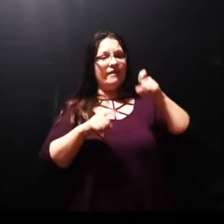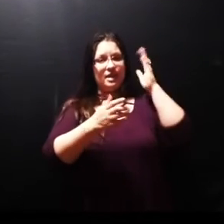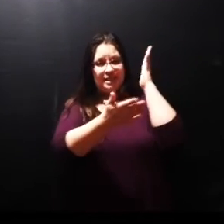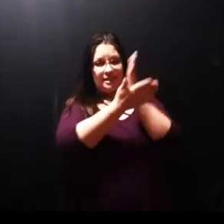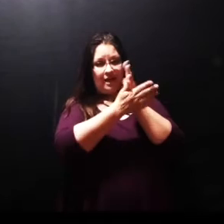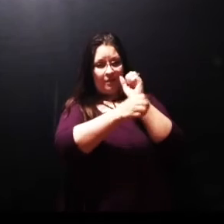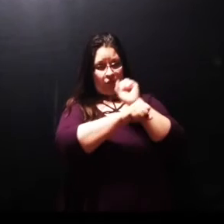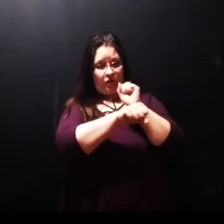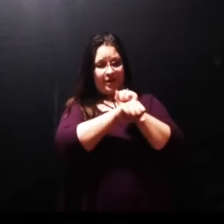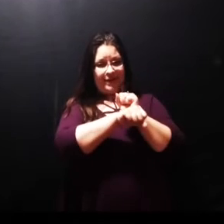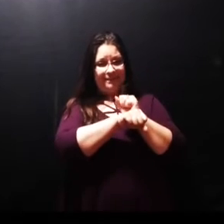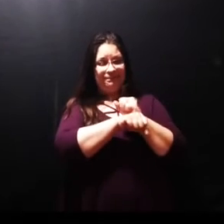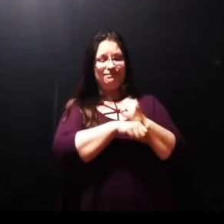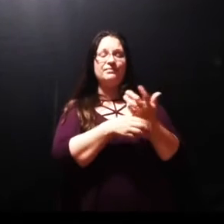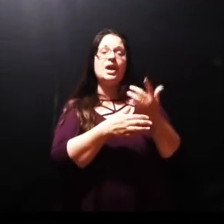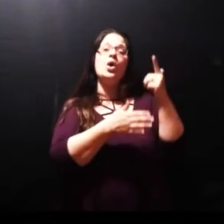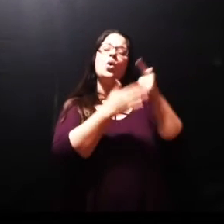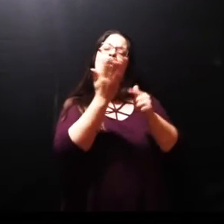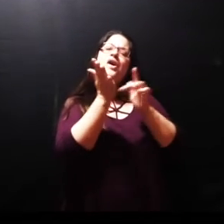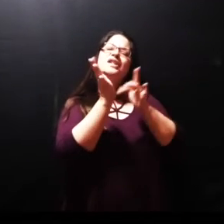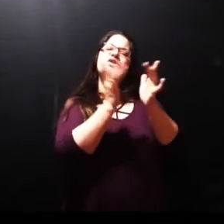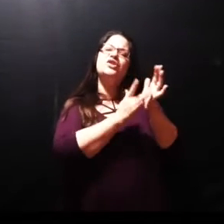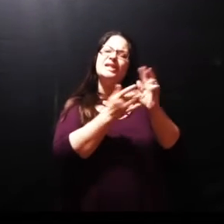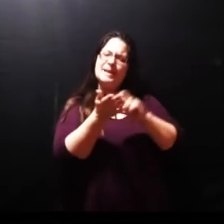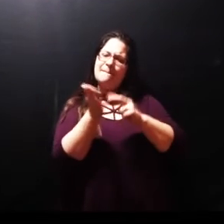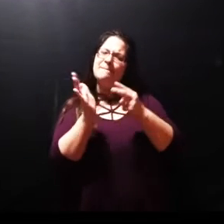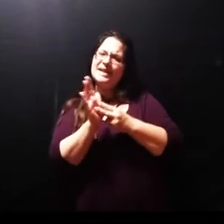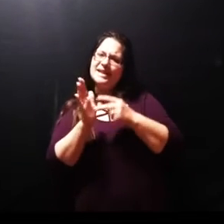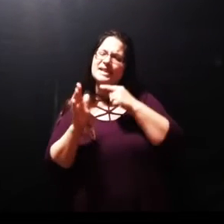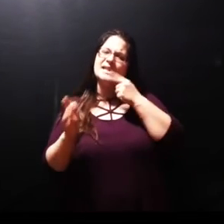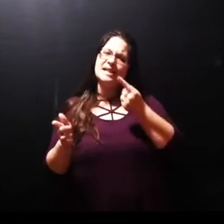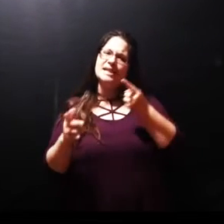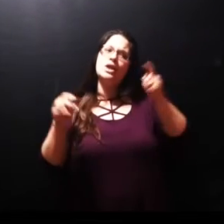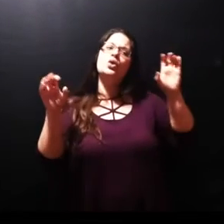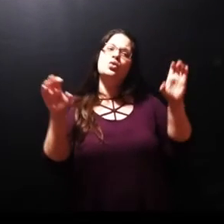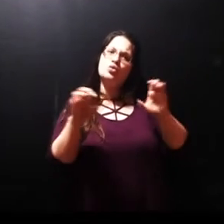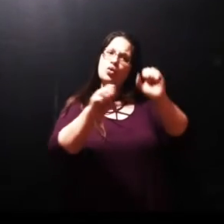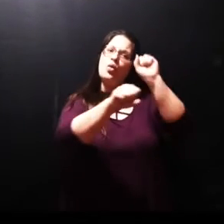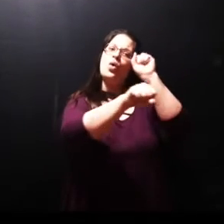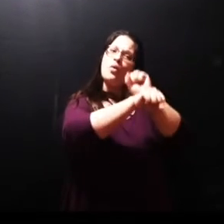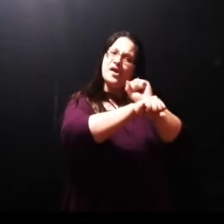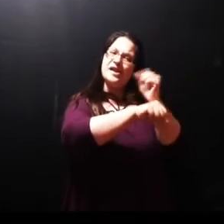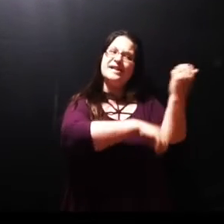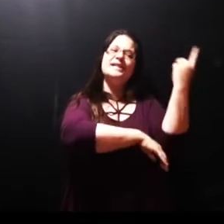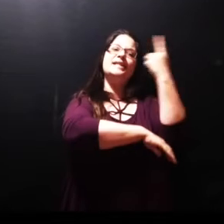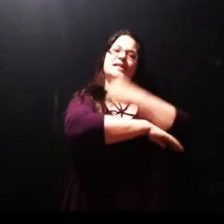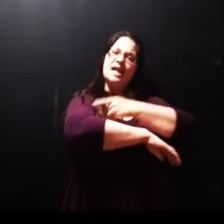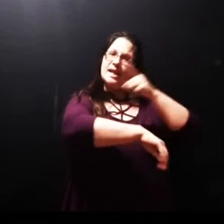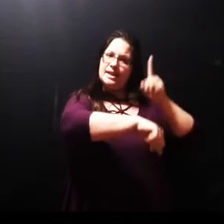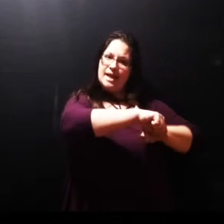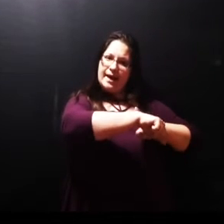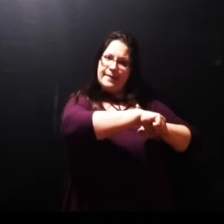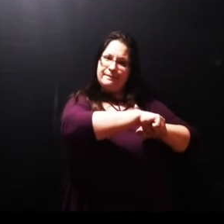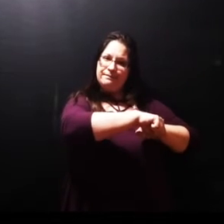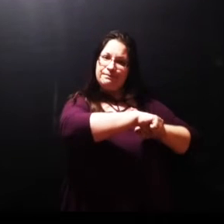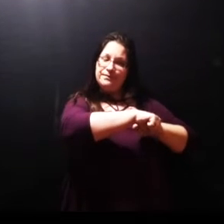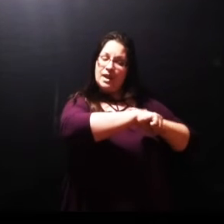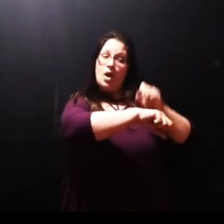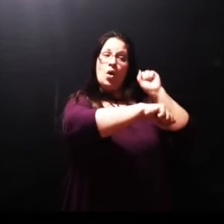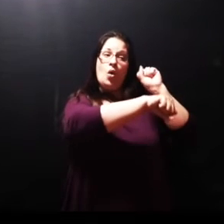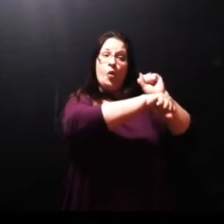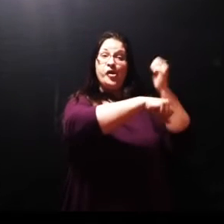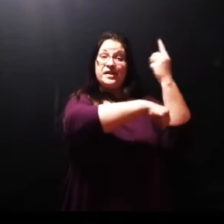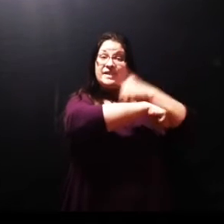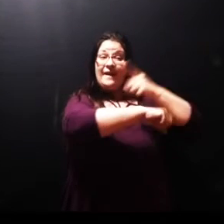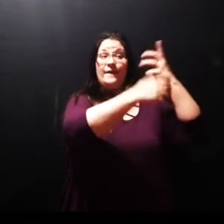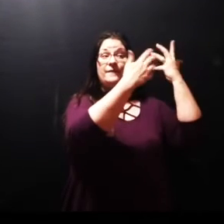to a saying of the day that you do your work in the daytime when the daytime is over pack up your stuff go home get ready for bed because the night has come you can't work